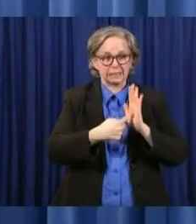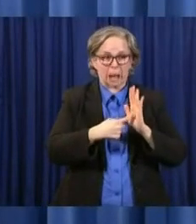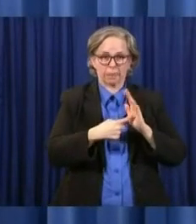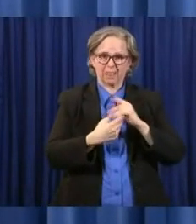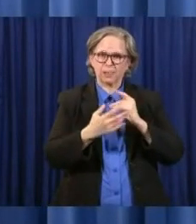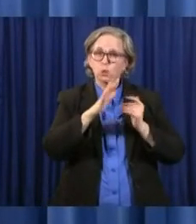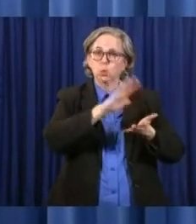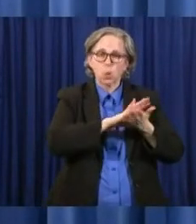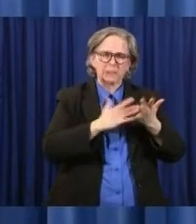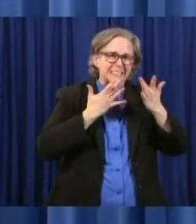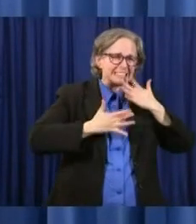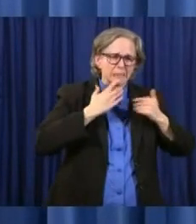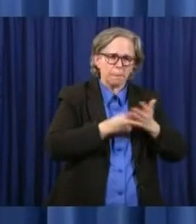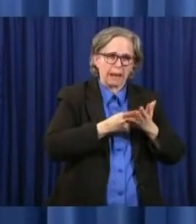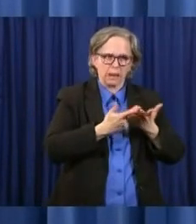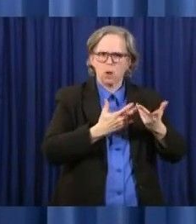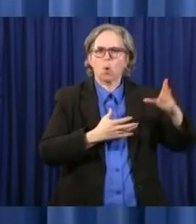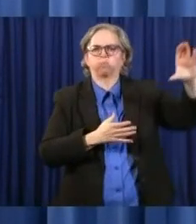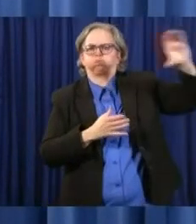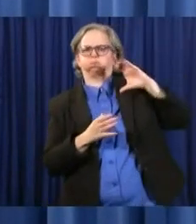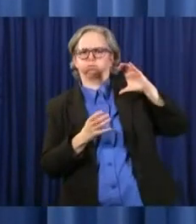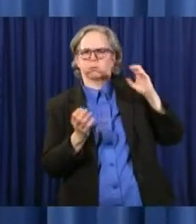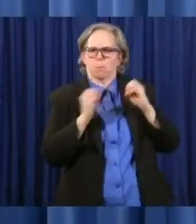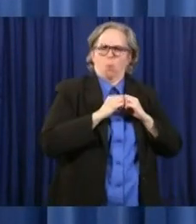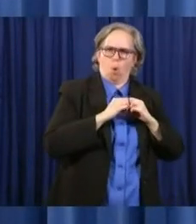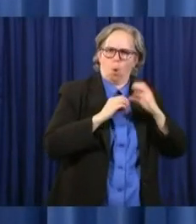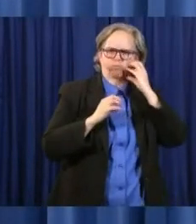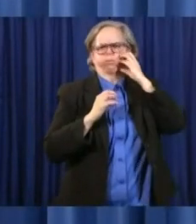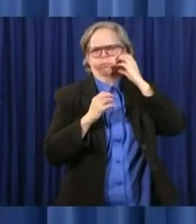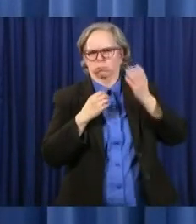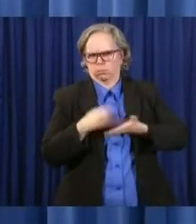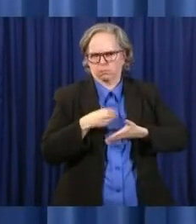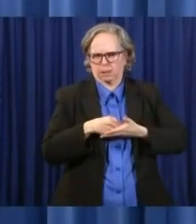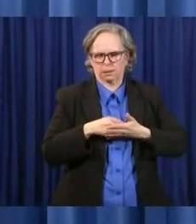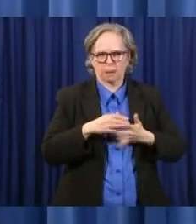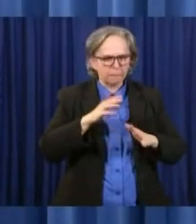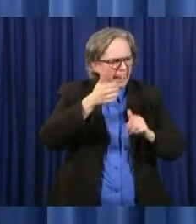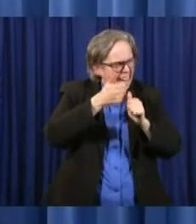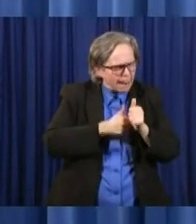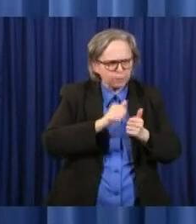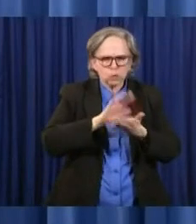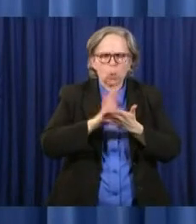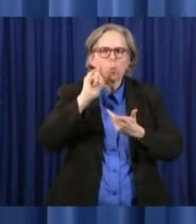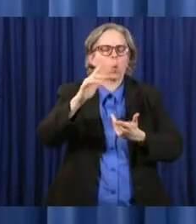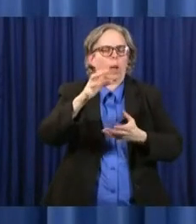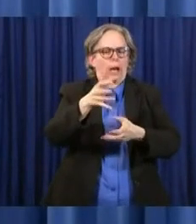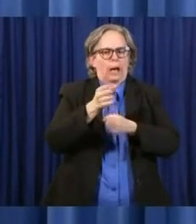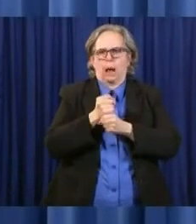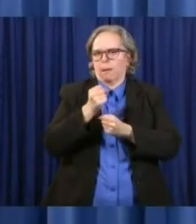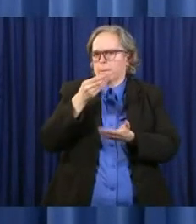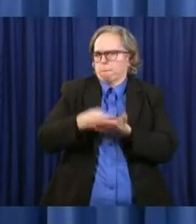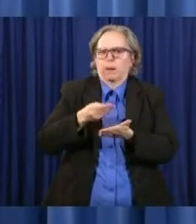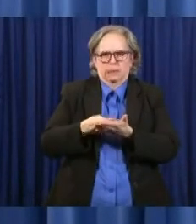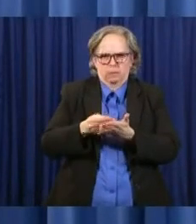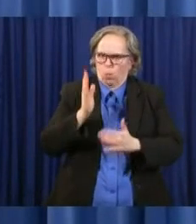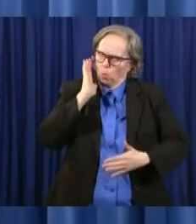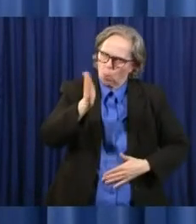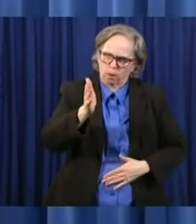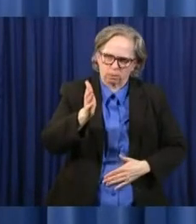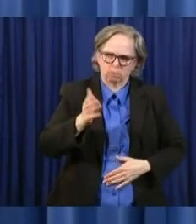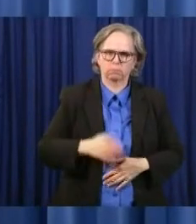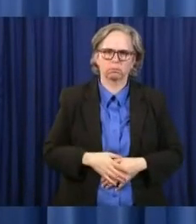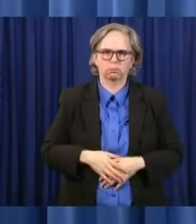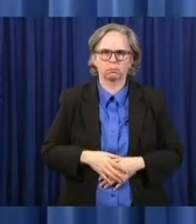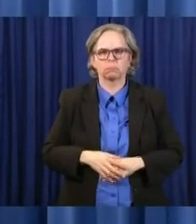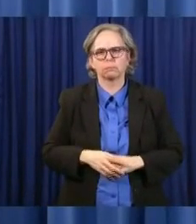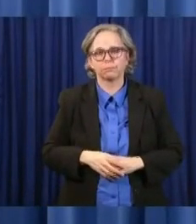and it will be more of help. But every school, if you look at the numbers, every school does get something from the CARES Act. And I think